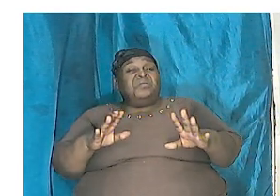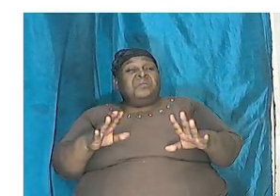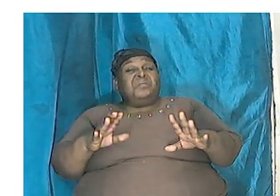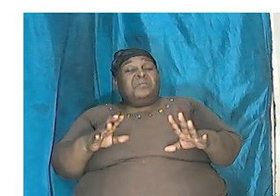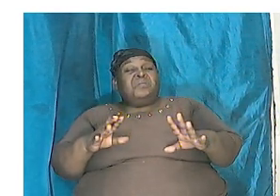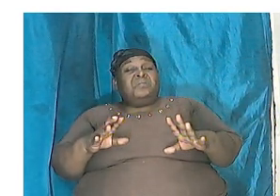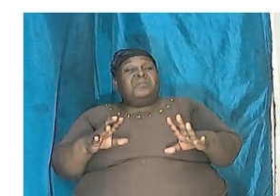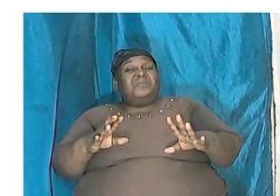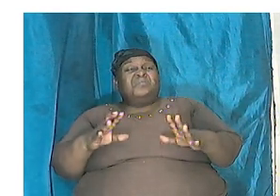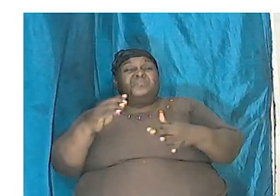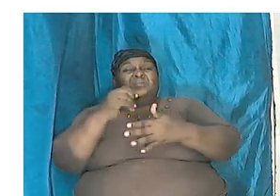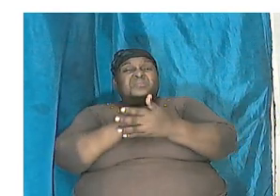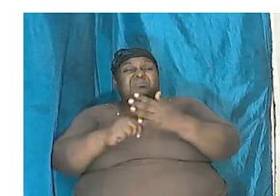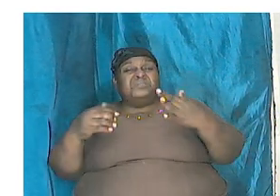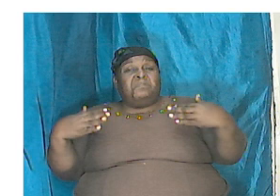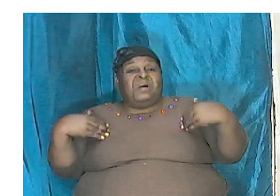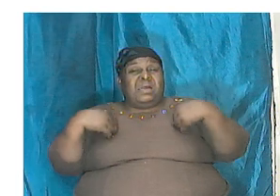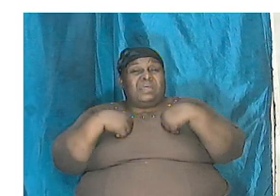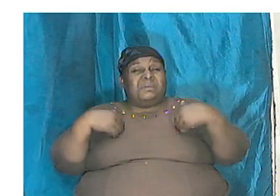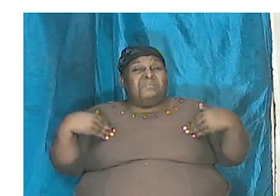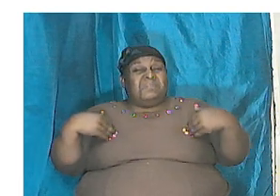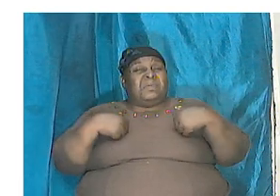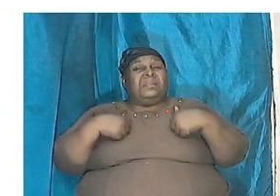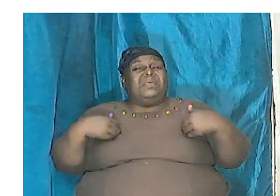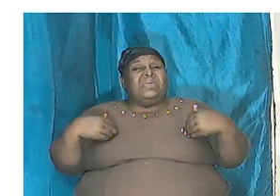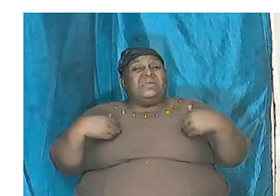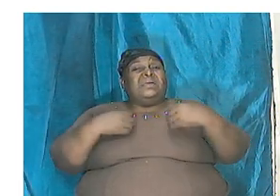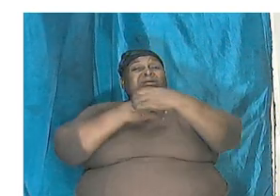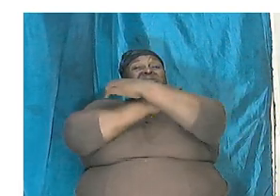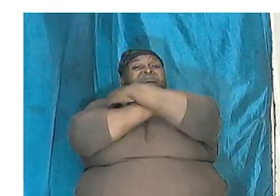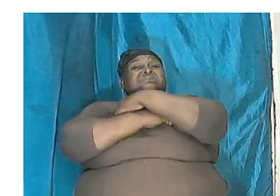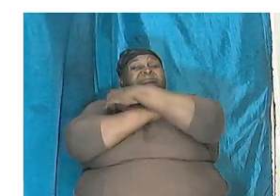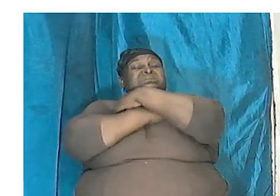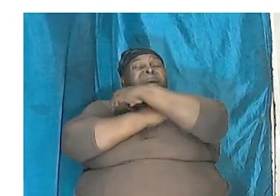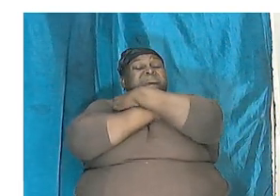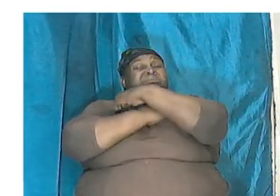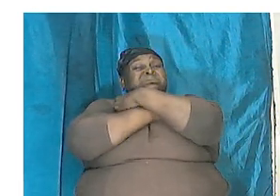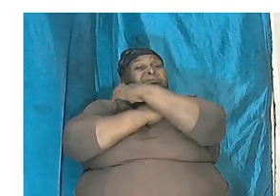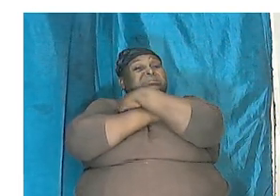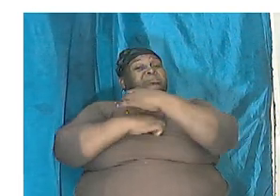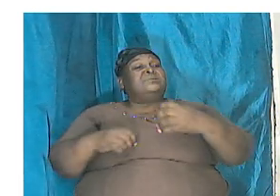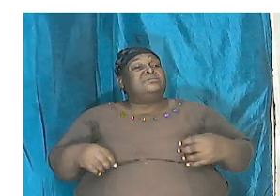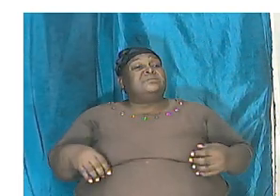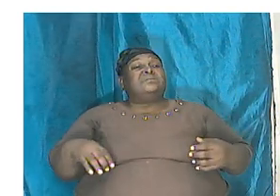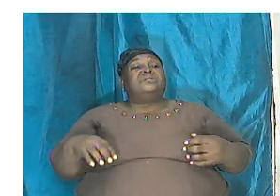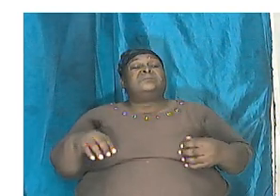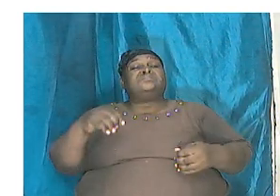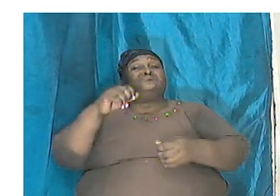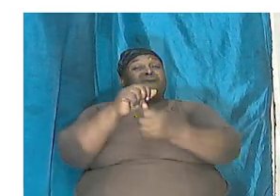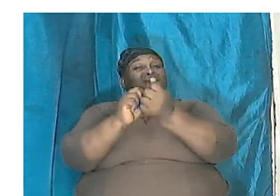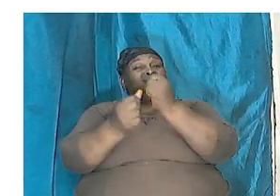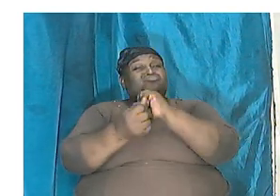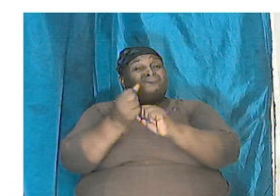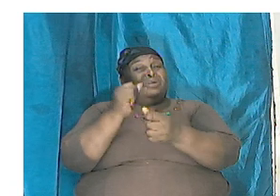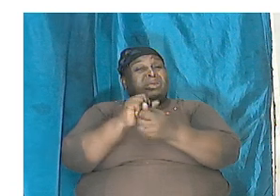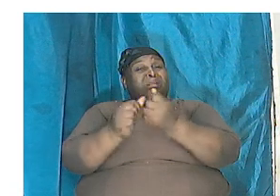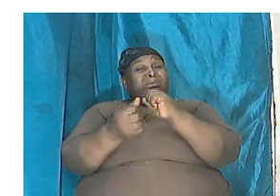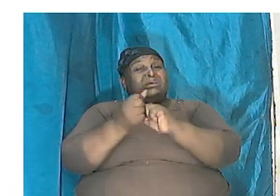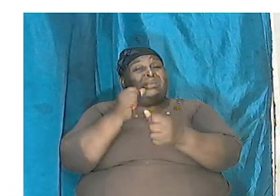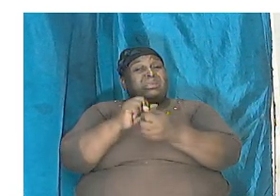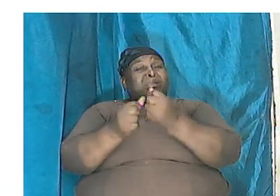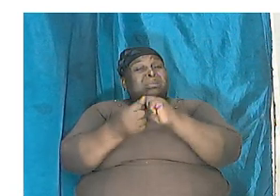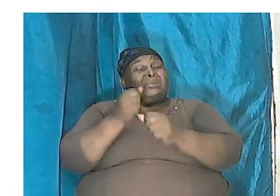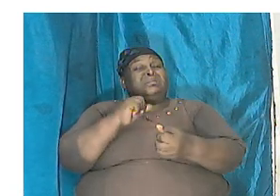certain species of tigers are being destroyed are becoming